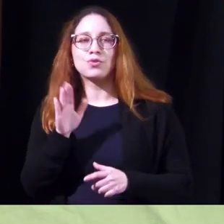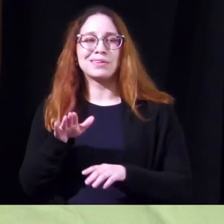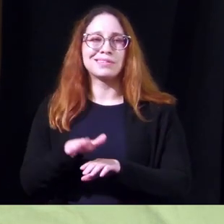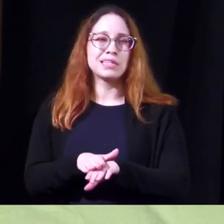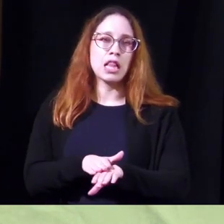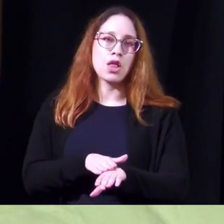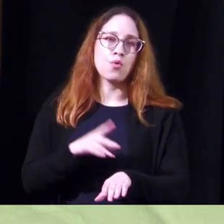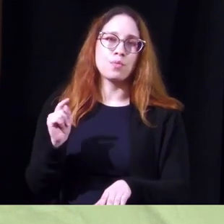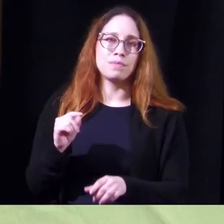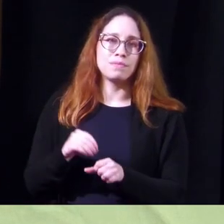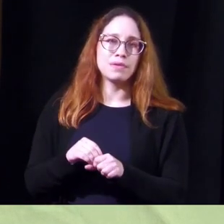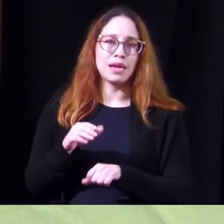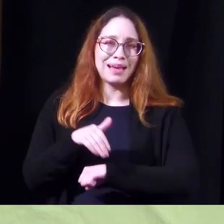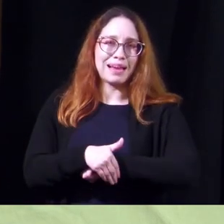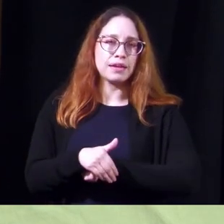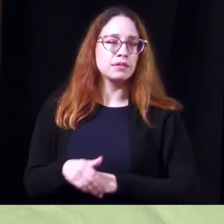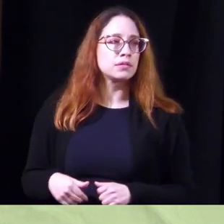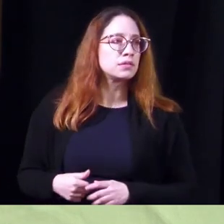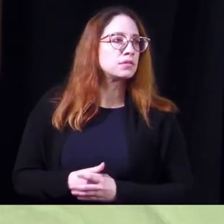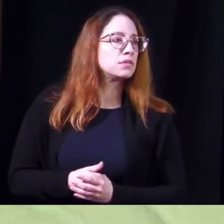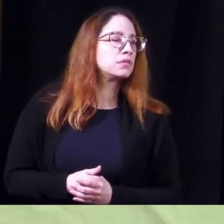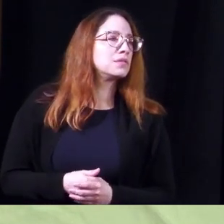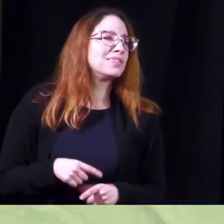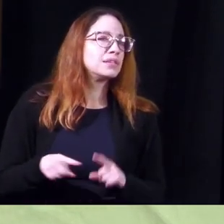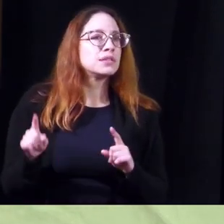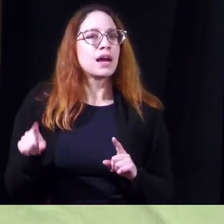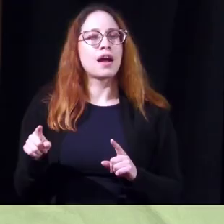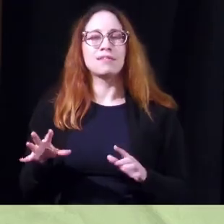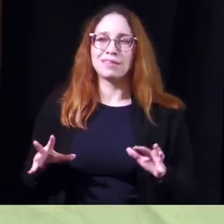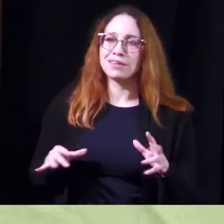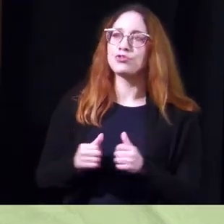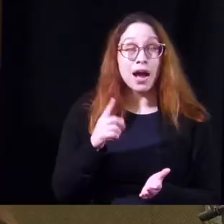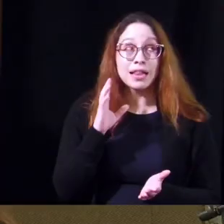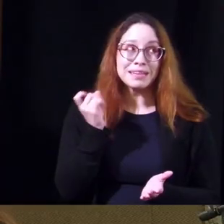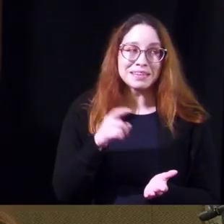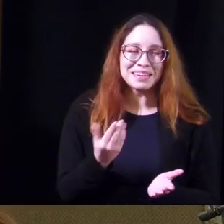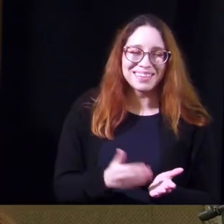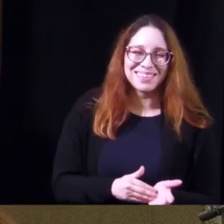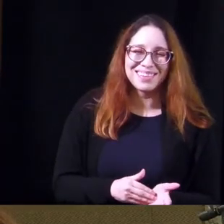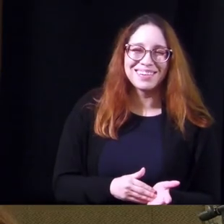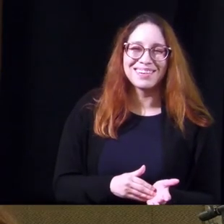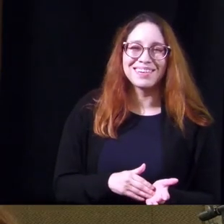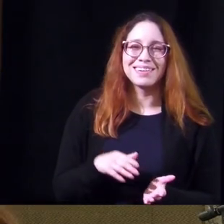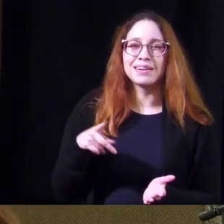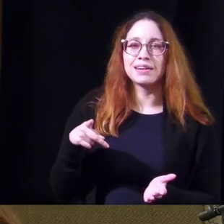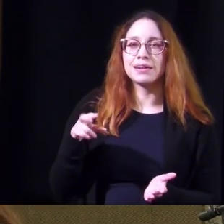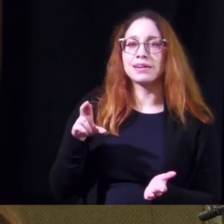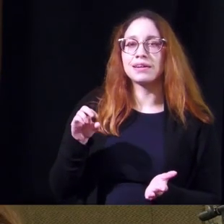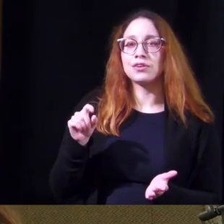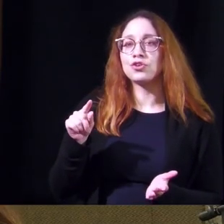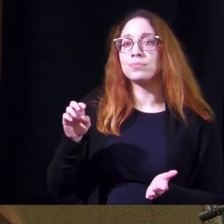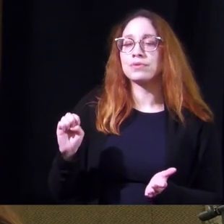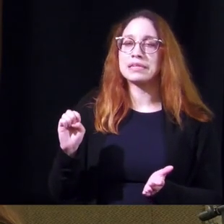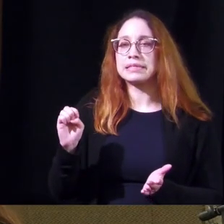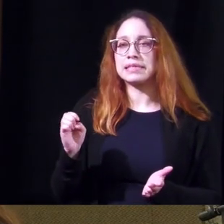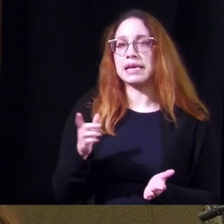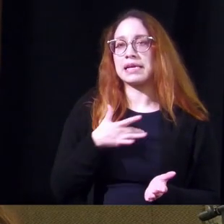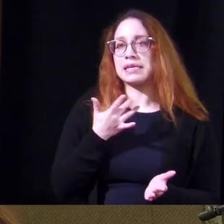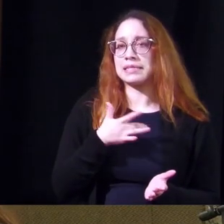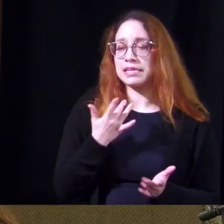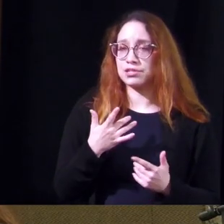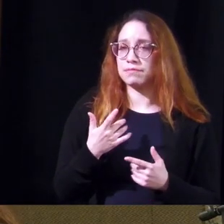but then they have to catch up during the day does prostate stimulation aid